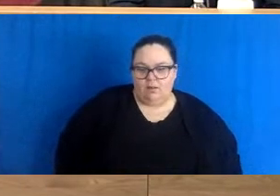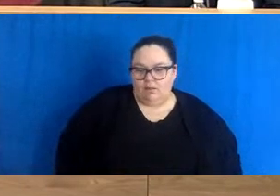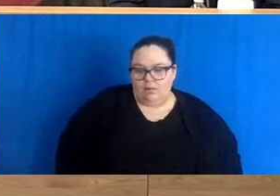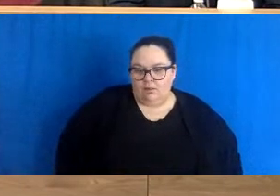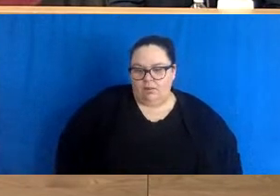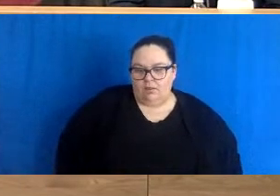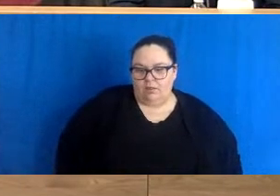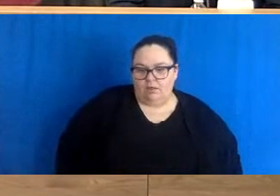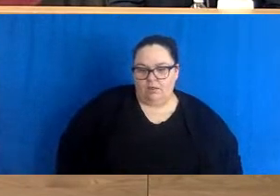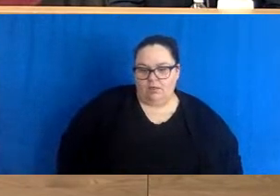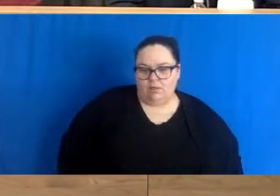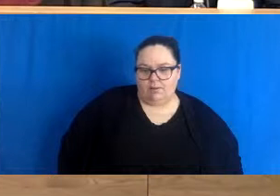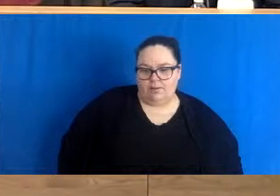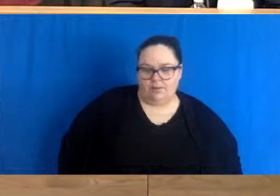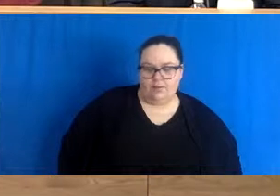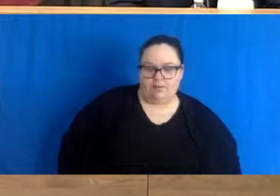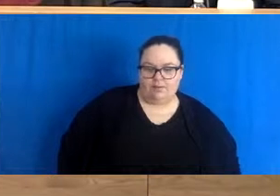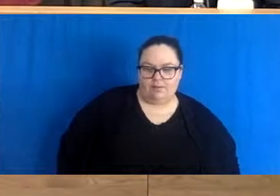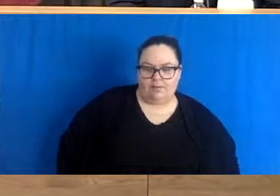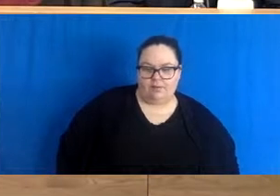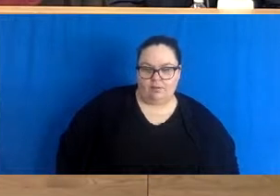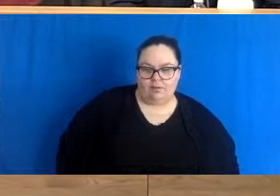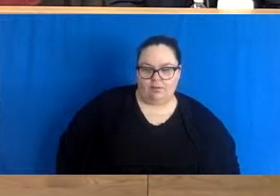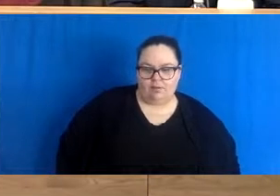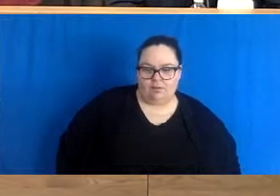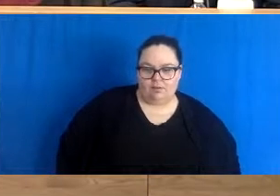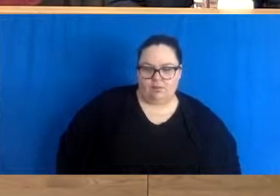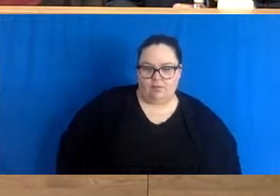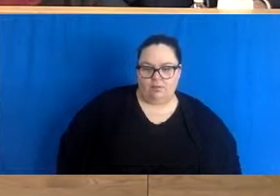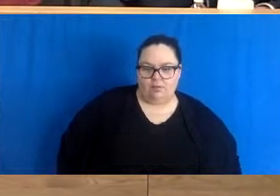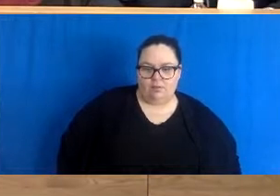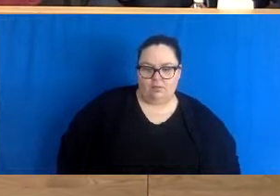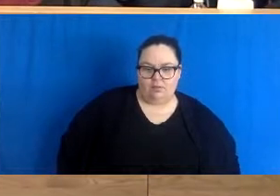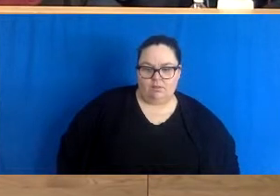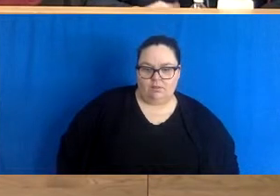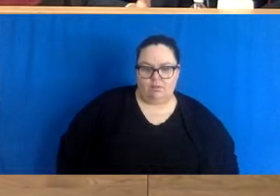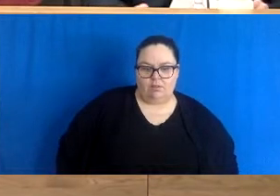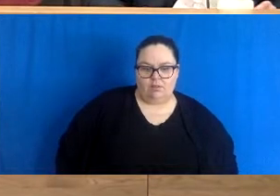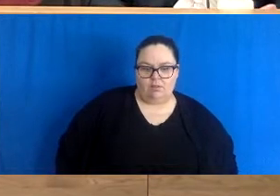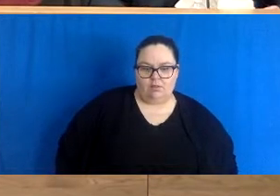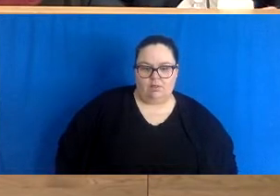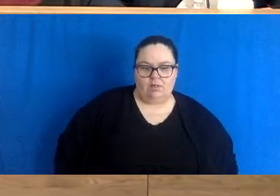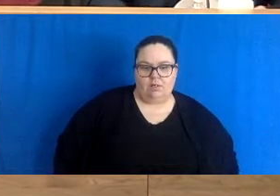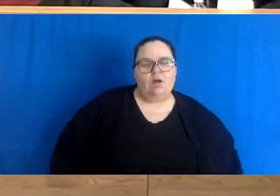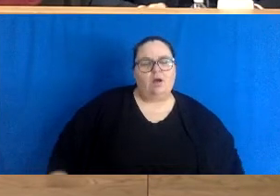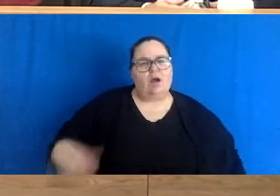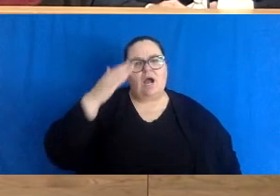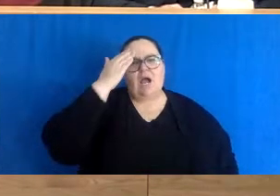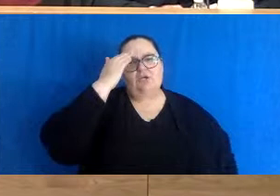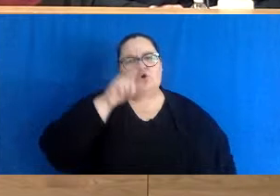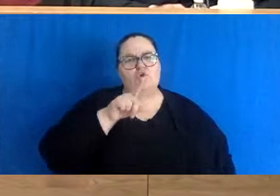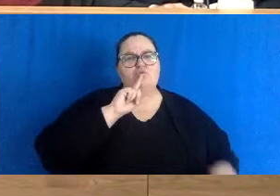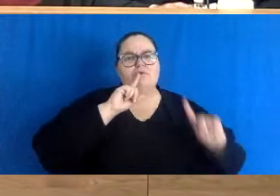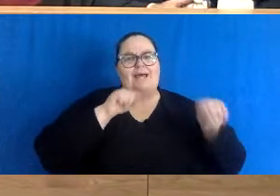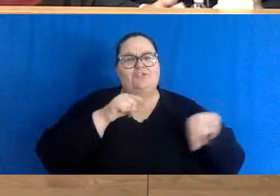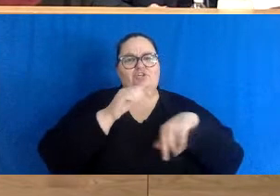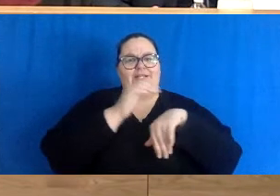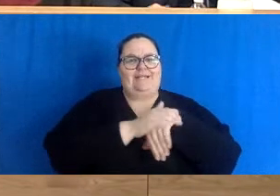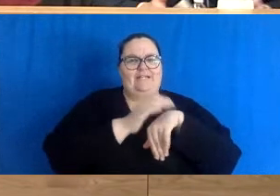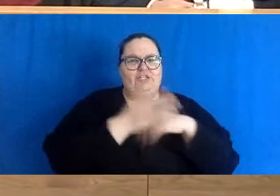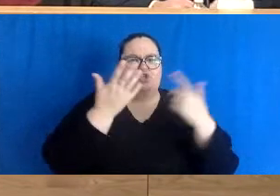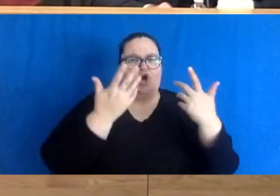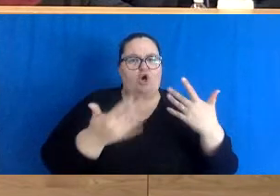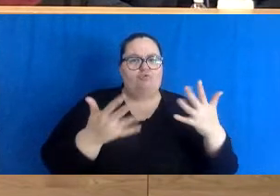you change phase three what is the rationale for this